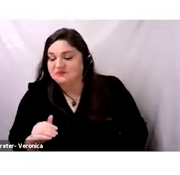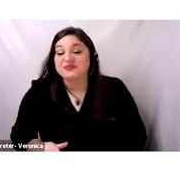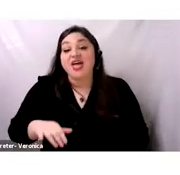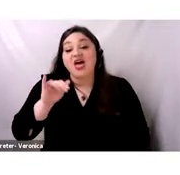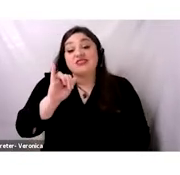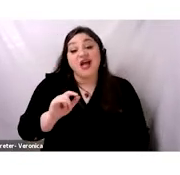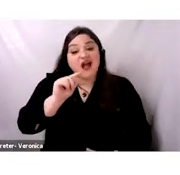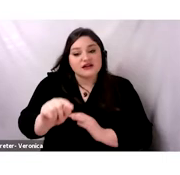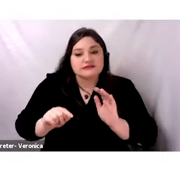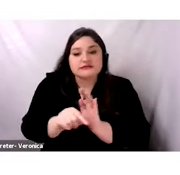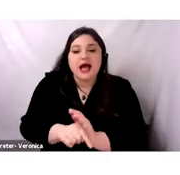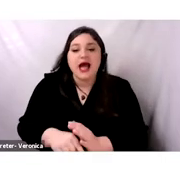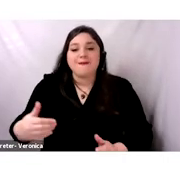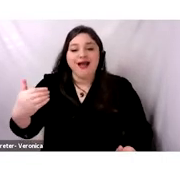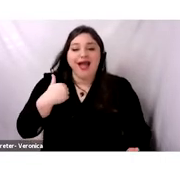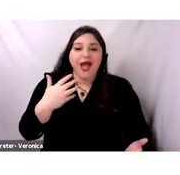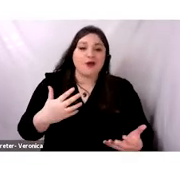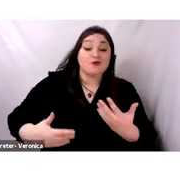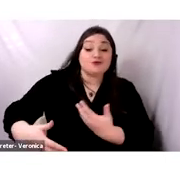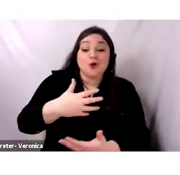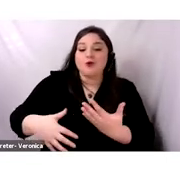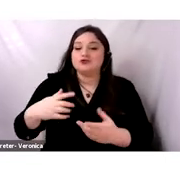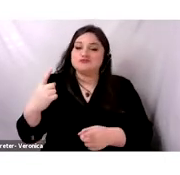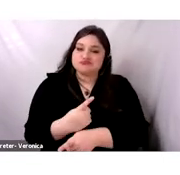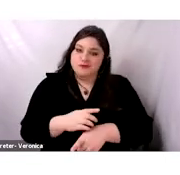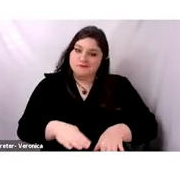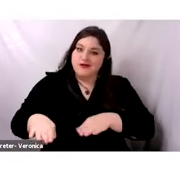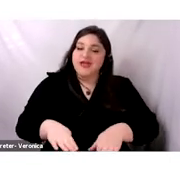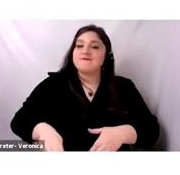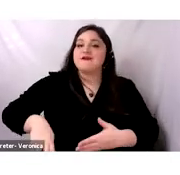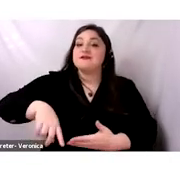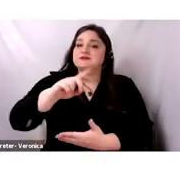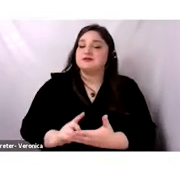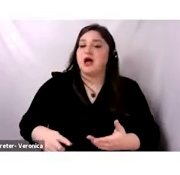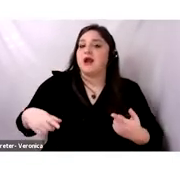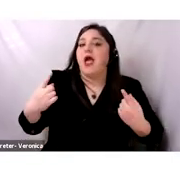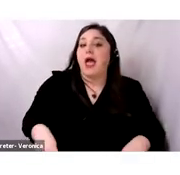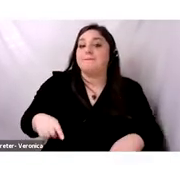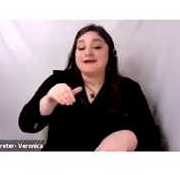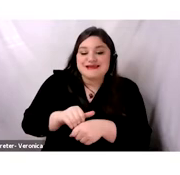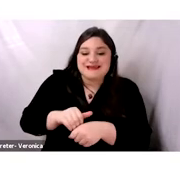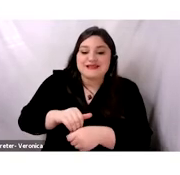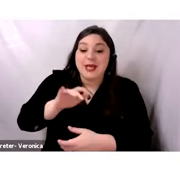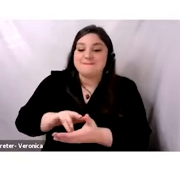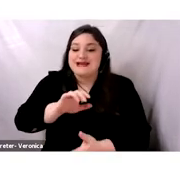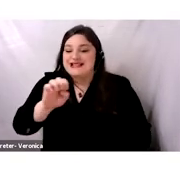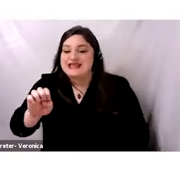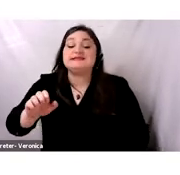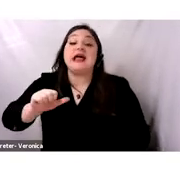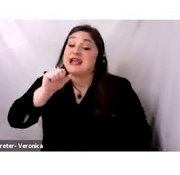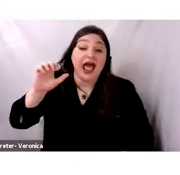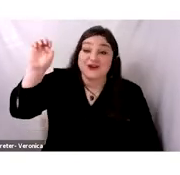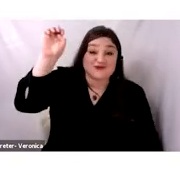design, art was defined in the Arab Muslim world and not in Western Europe. There is a crucial